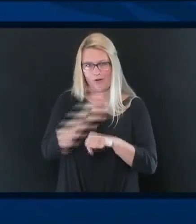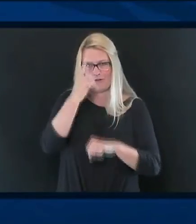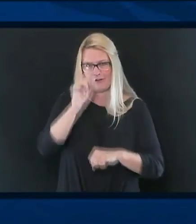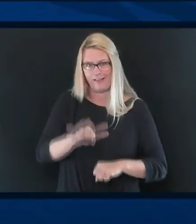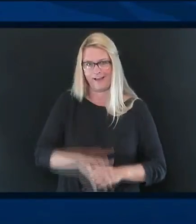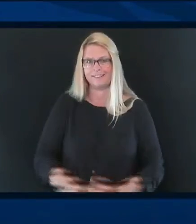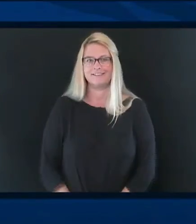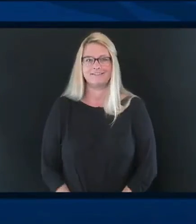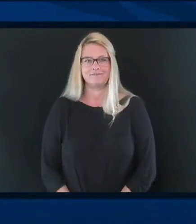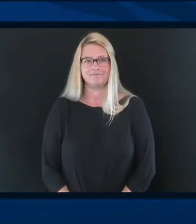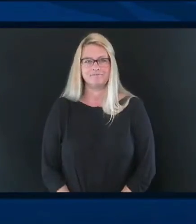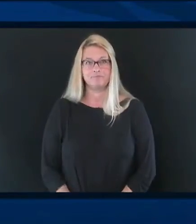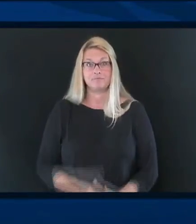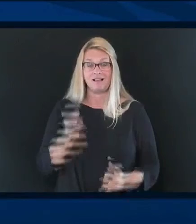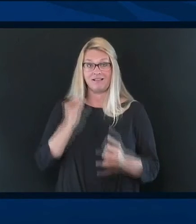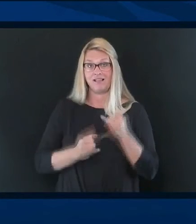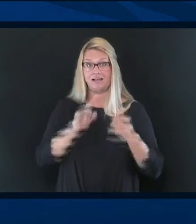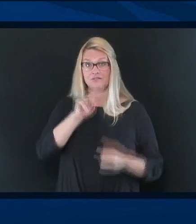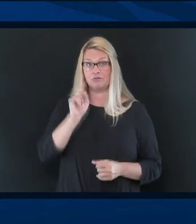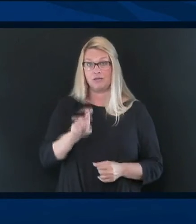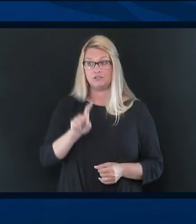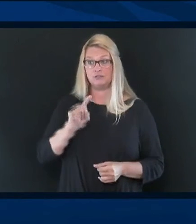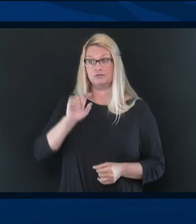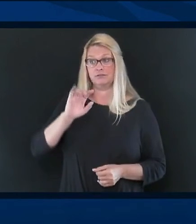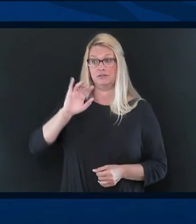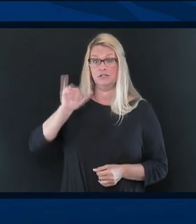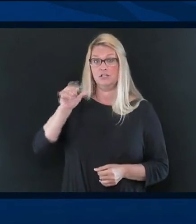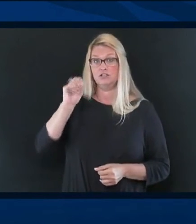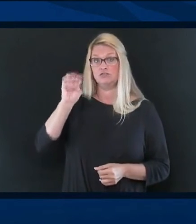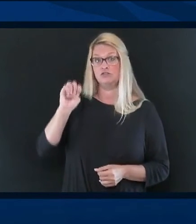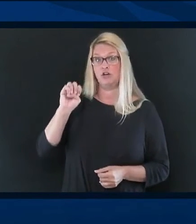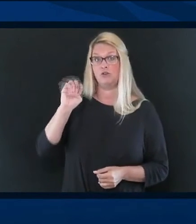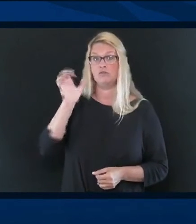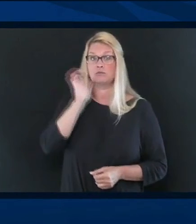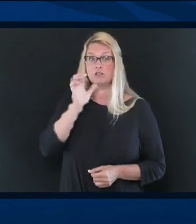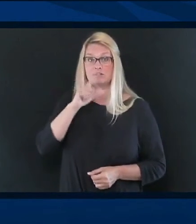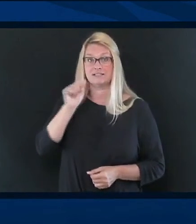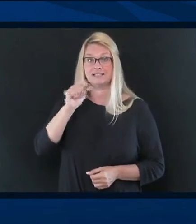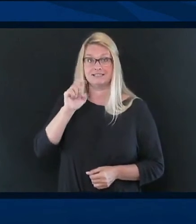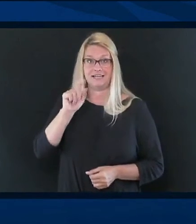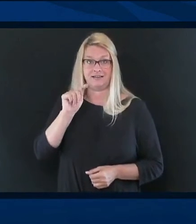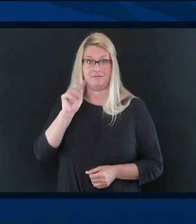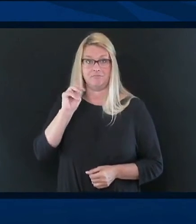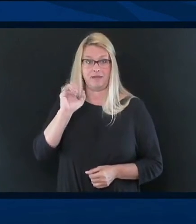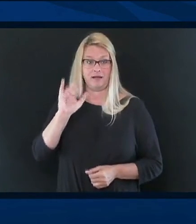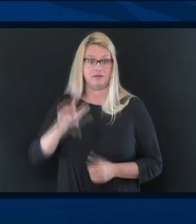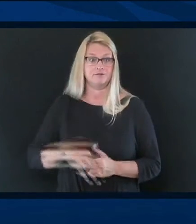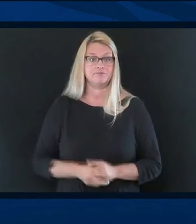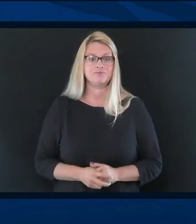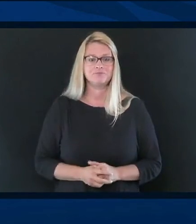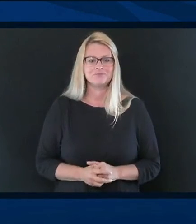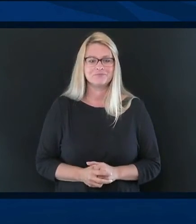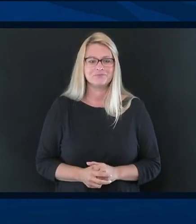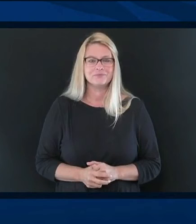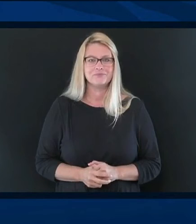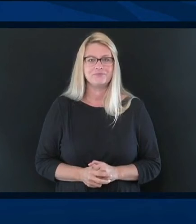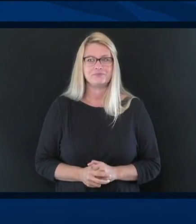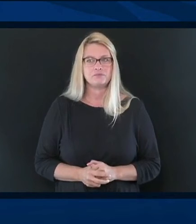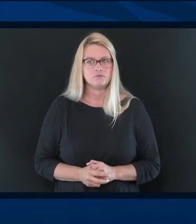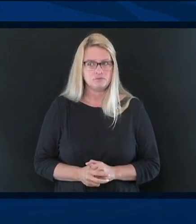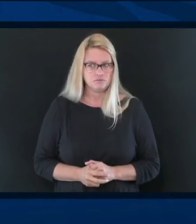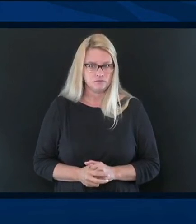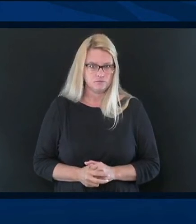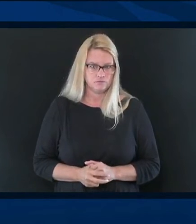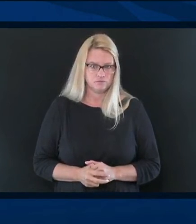All right. Thank you, Matthew. Last question today comes from Joe Severino with the Charleston Gazette mail. Yeah. Hi. Uh, question for